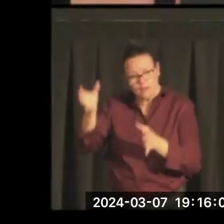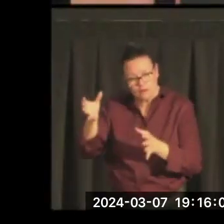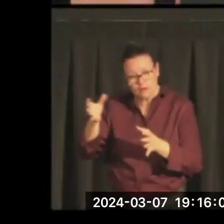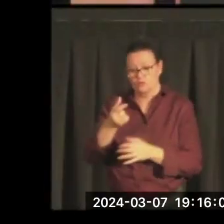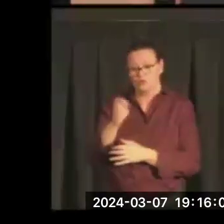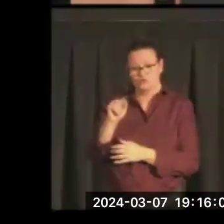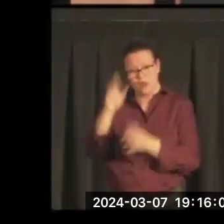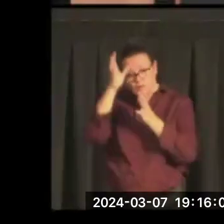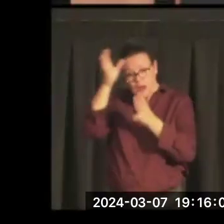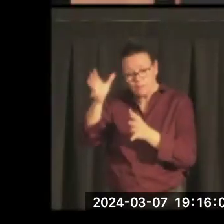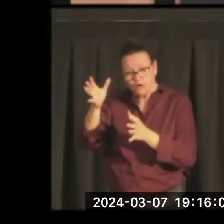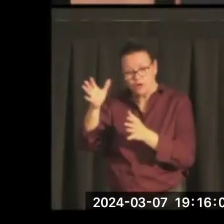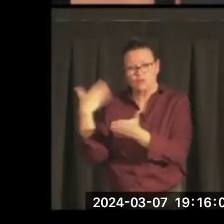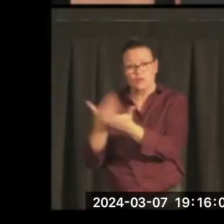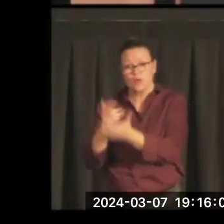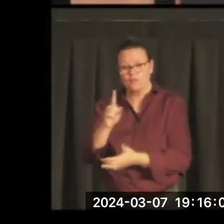They landed in New York.